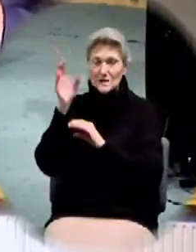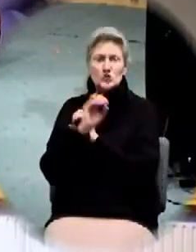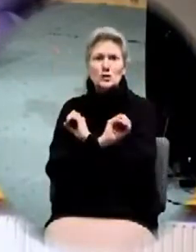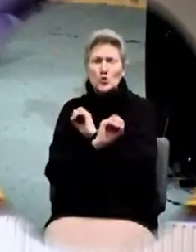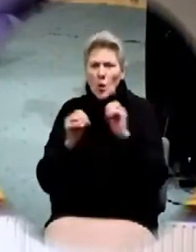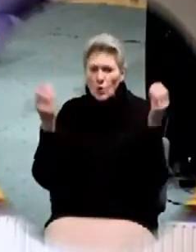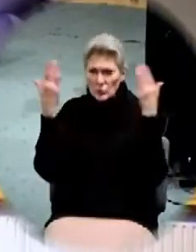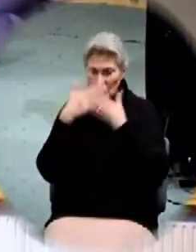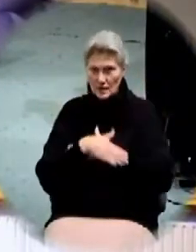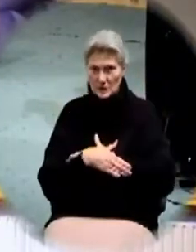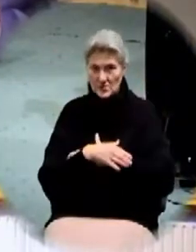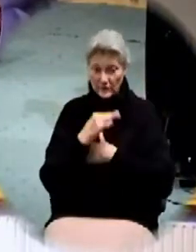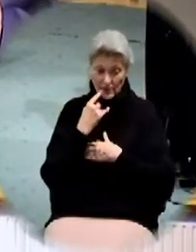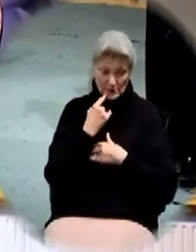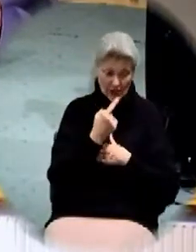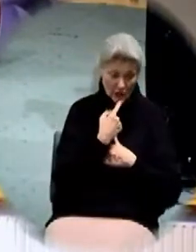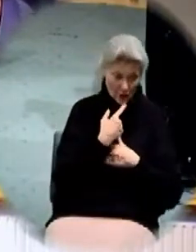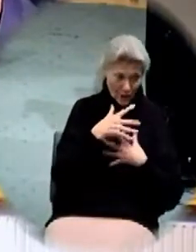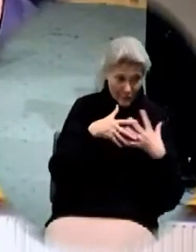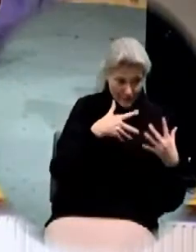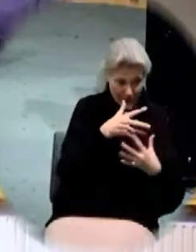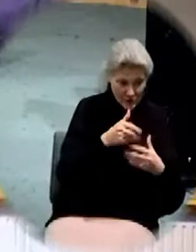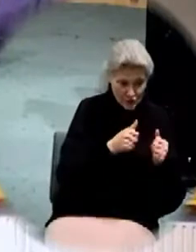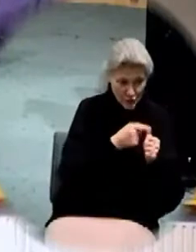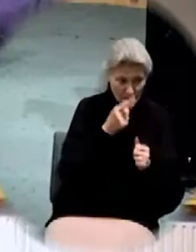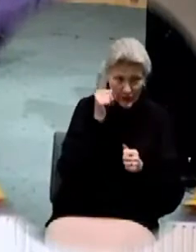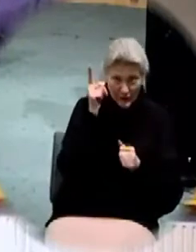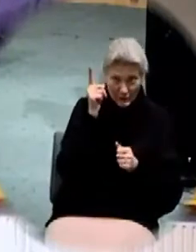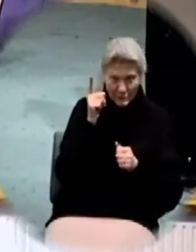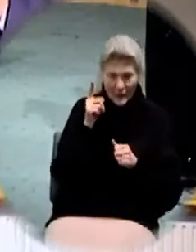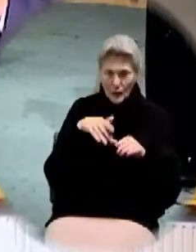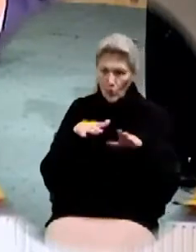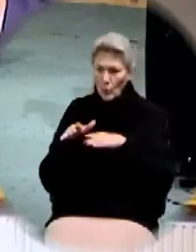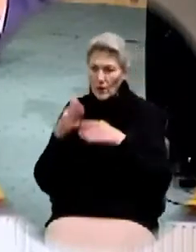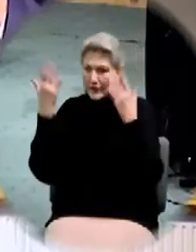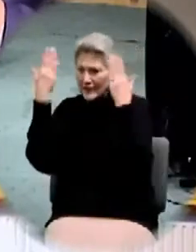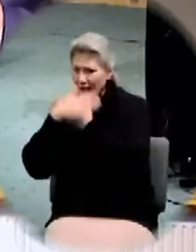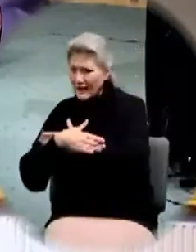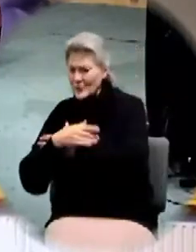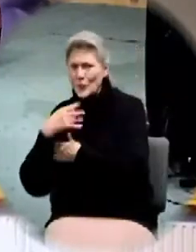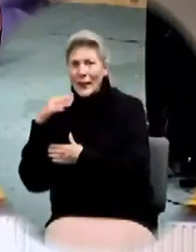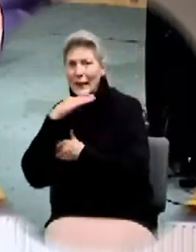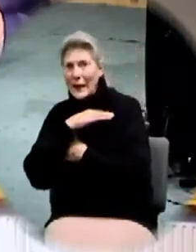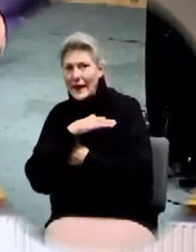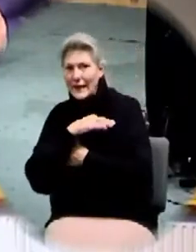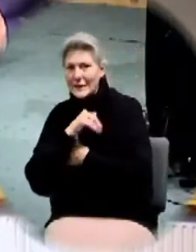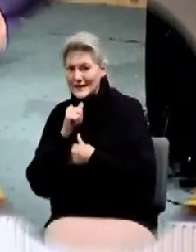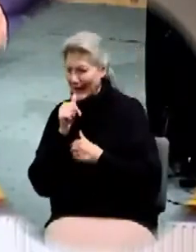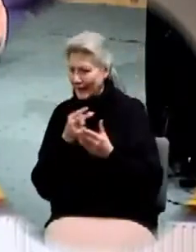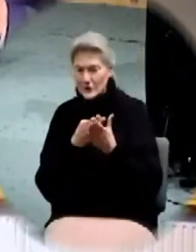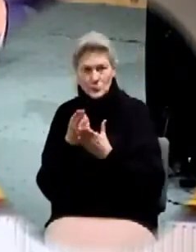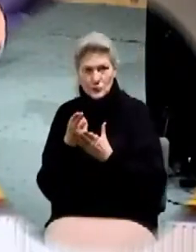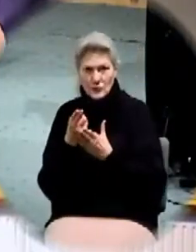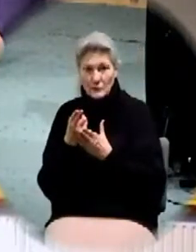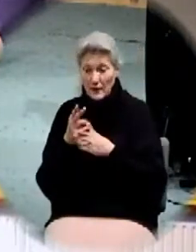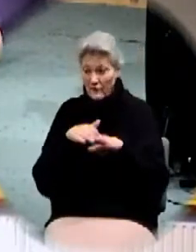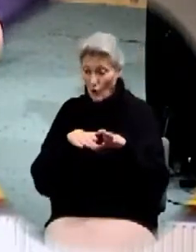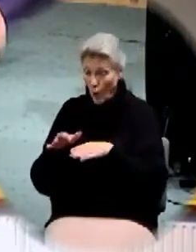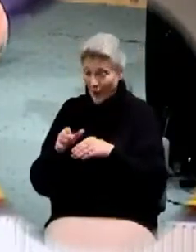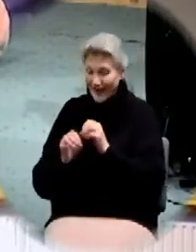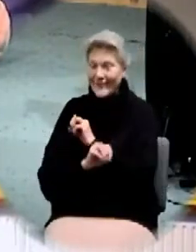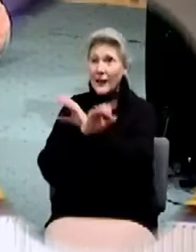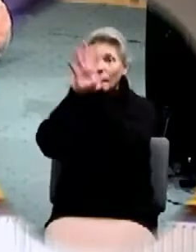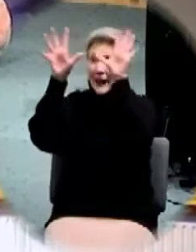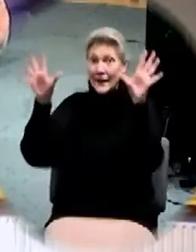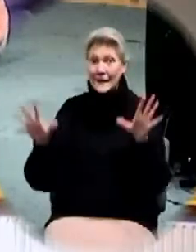if we say we have fellowship with him and we walk in darkness we lie and we do not the truth but if we walk in the light as he